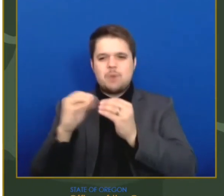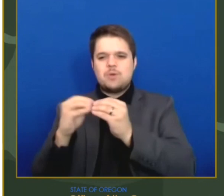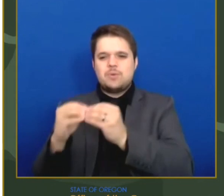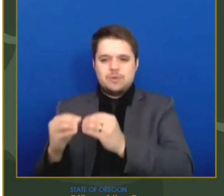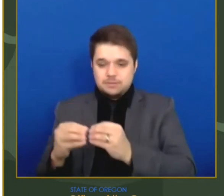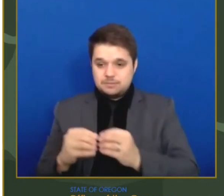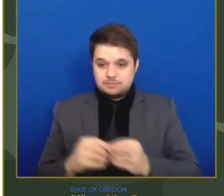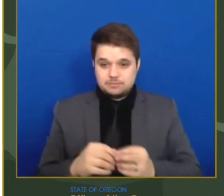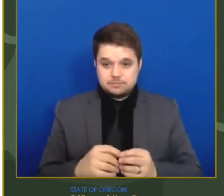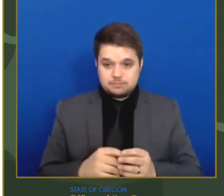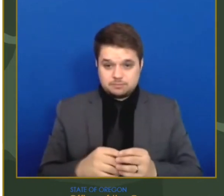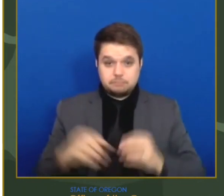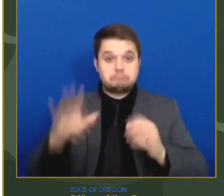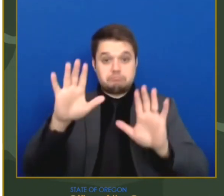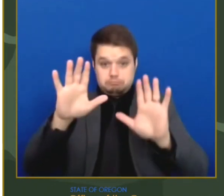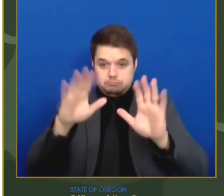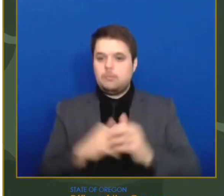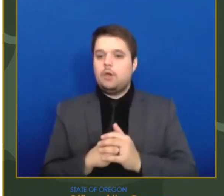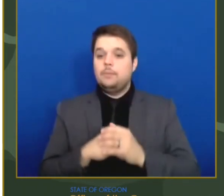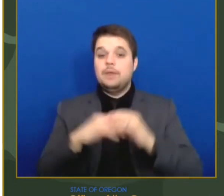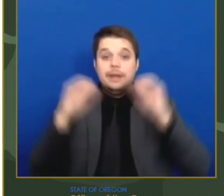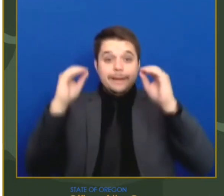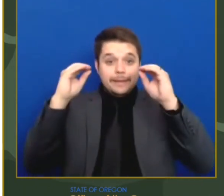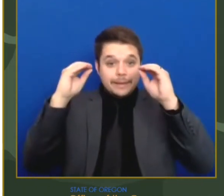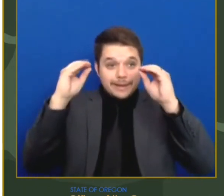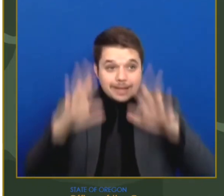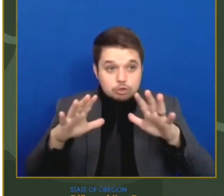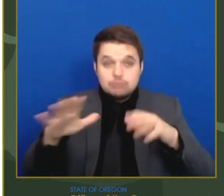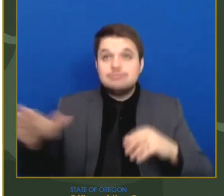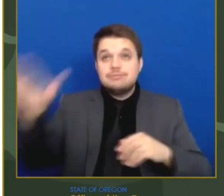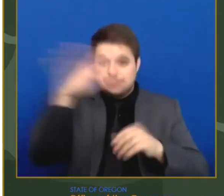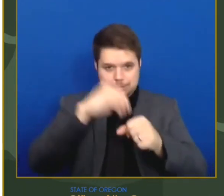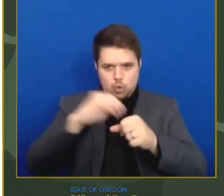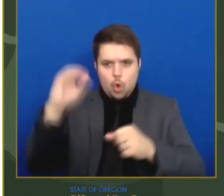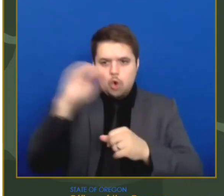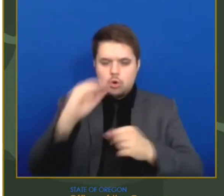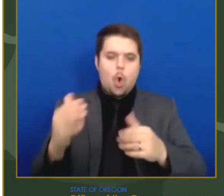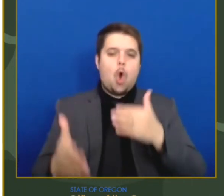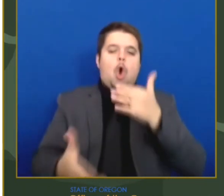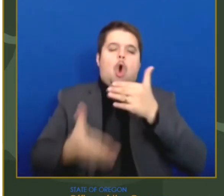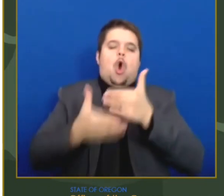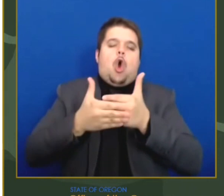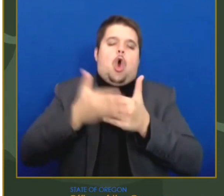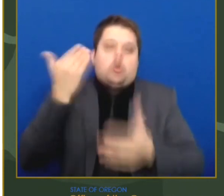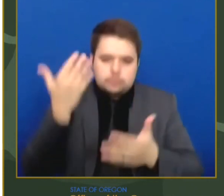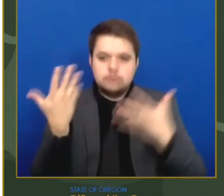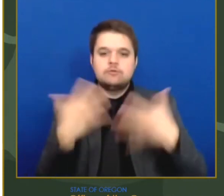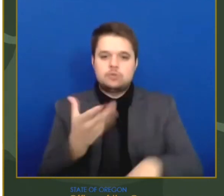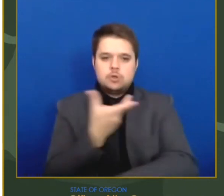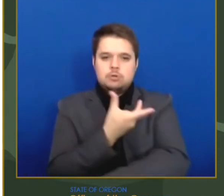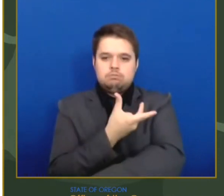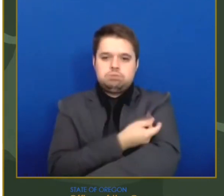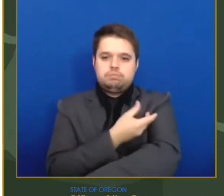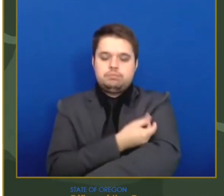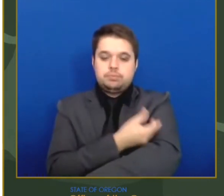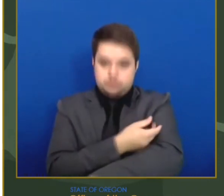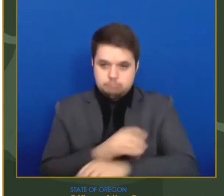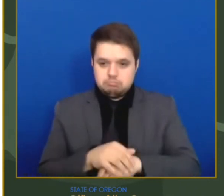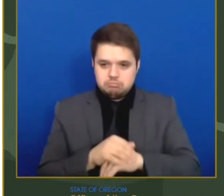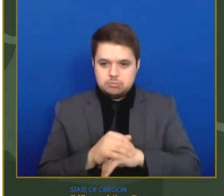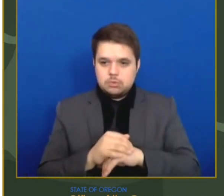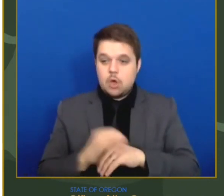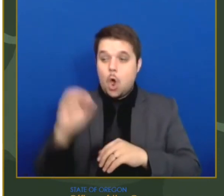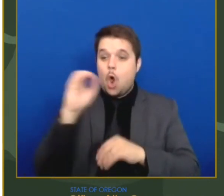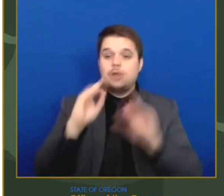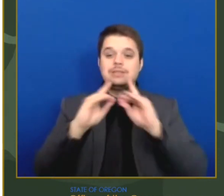According to the survey data gathered by the Oregon Department of Education, 87% of school districts reported that 100% of their staff had